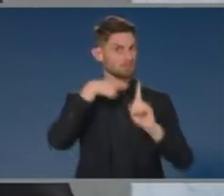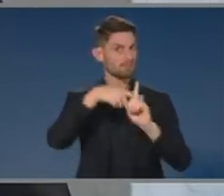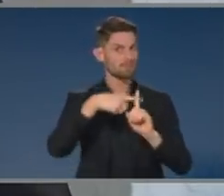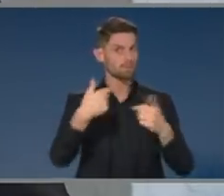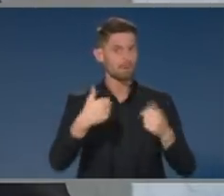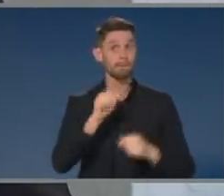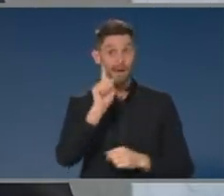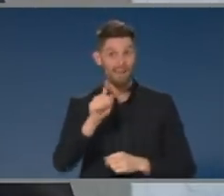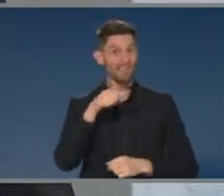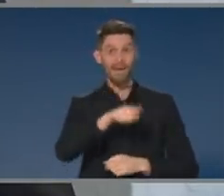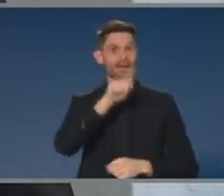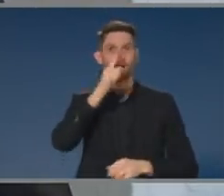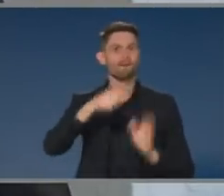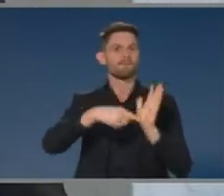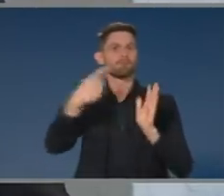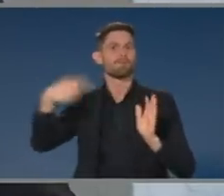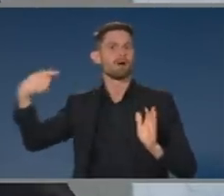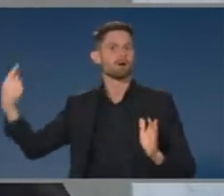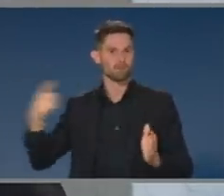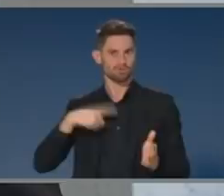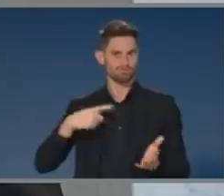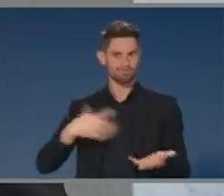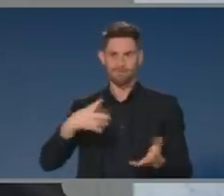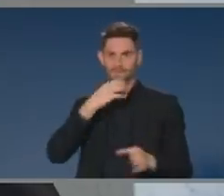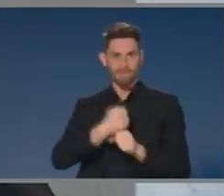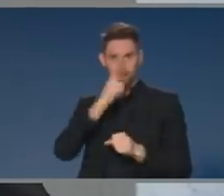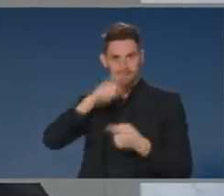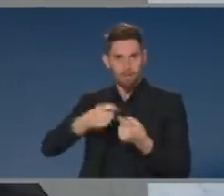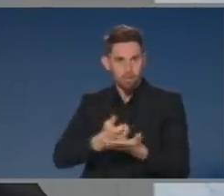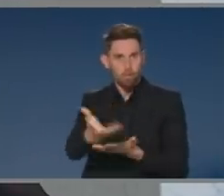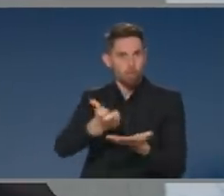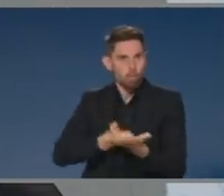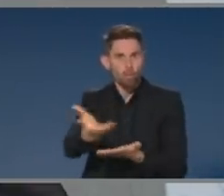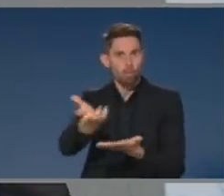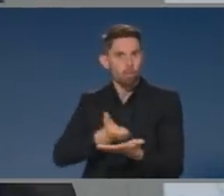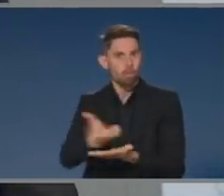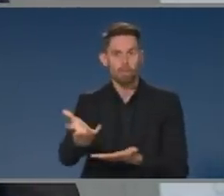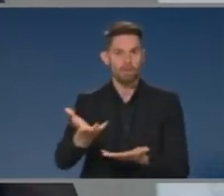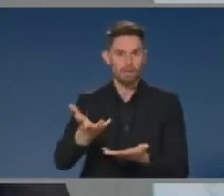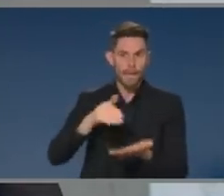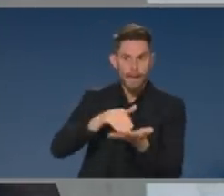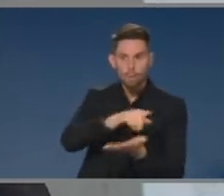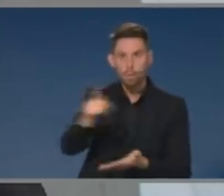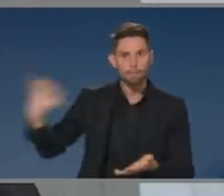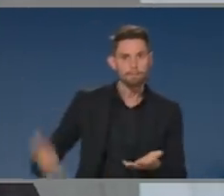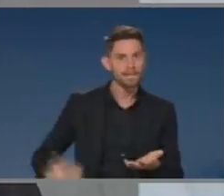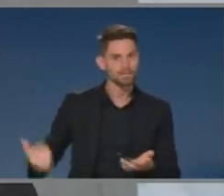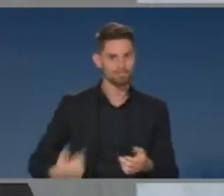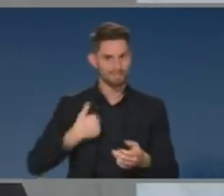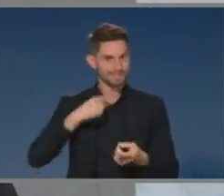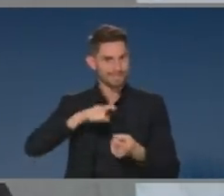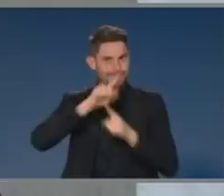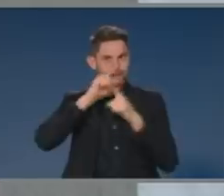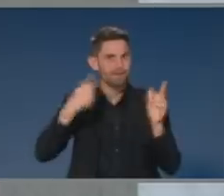finite, essentially, when it comes to these things. And that's why it is so important that we restart our economy. And that's why I applaud those